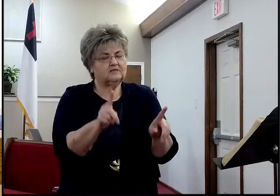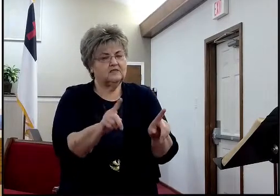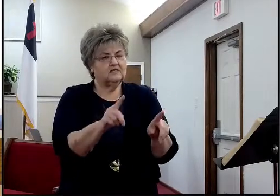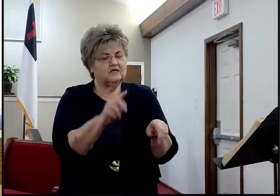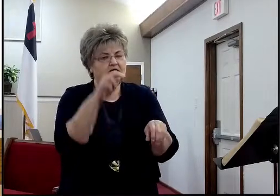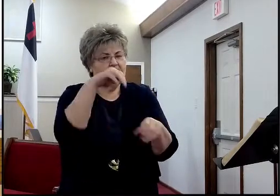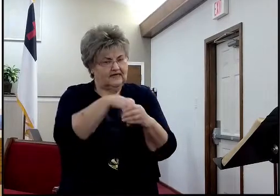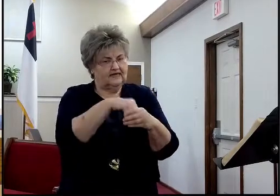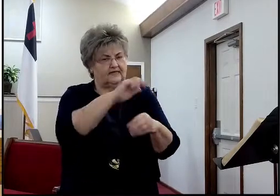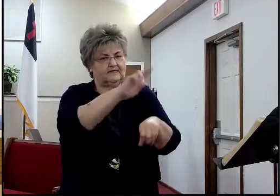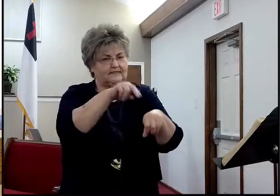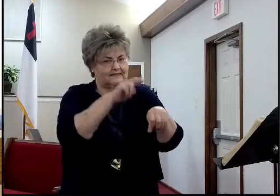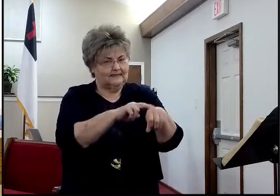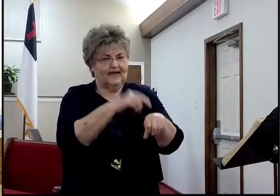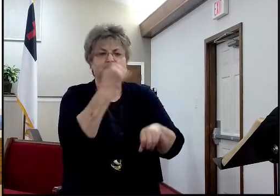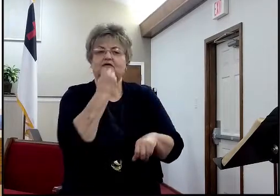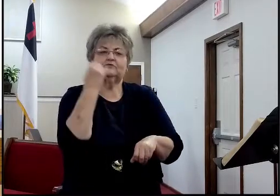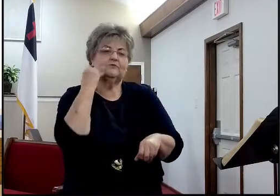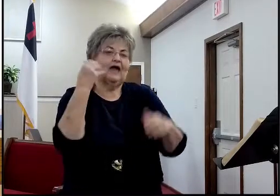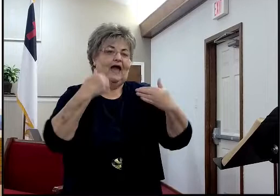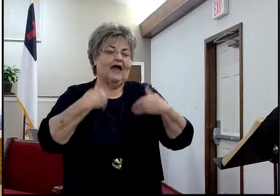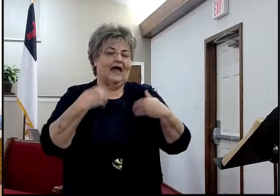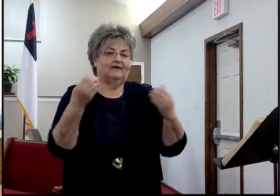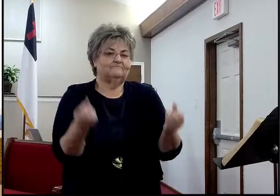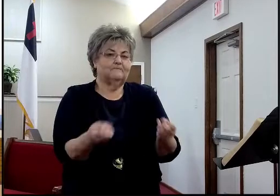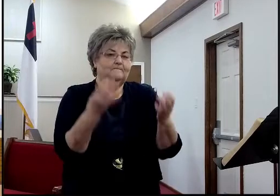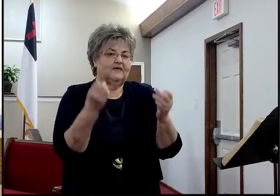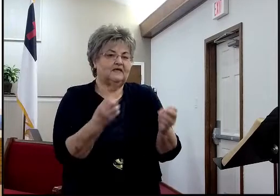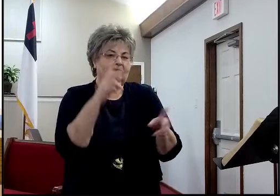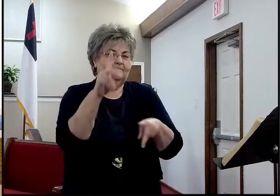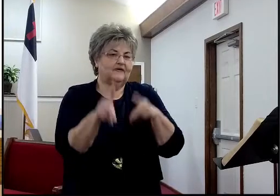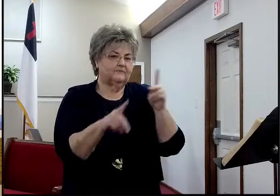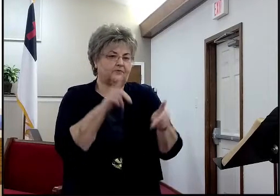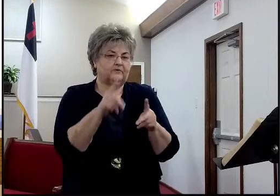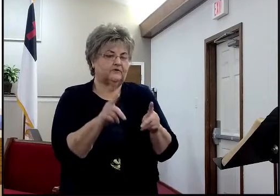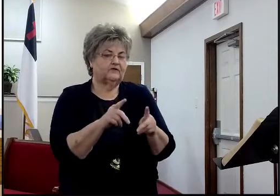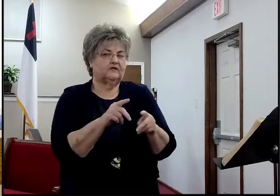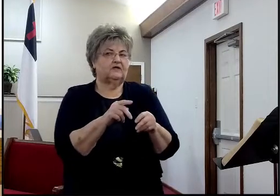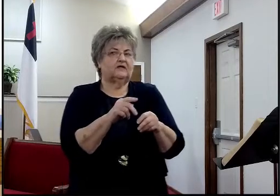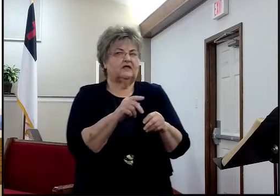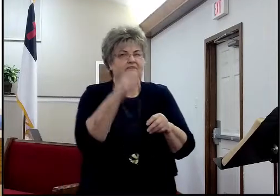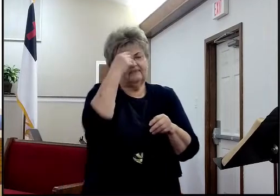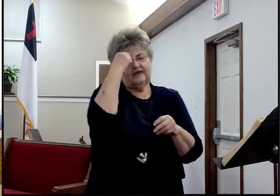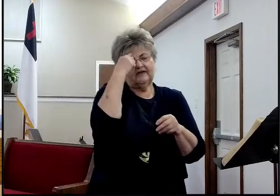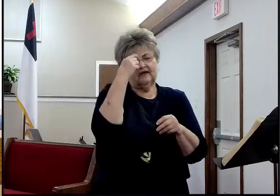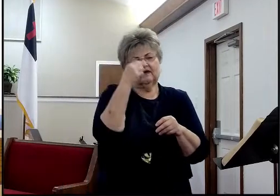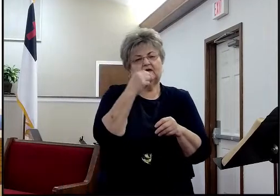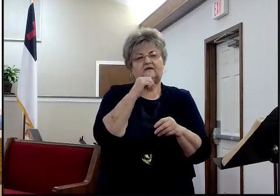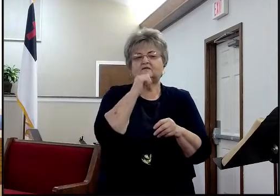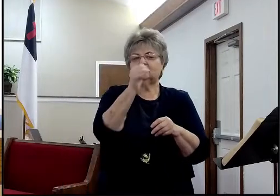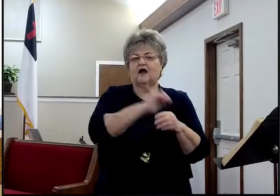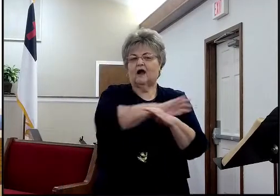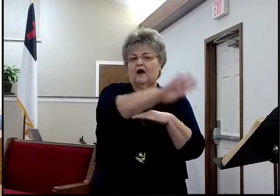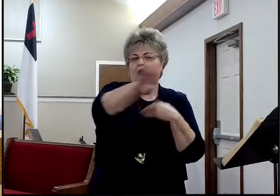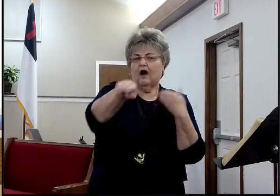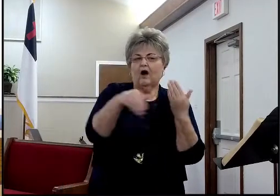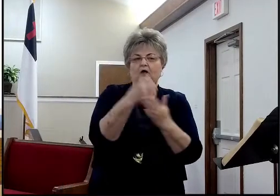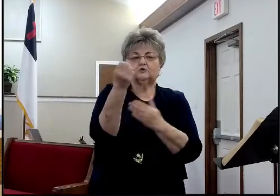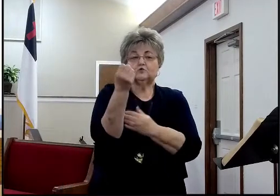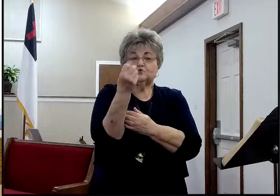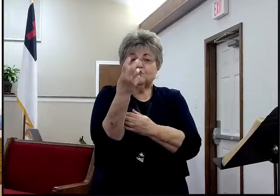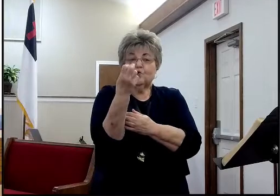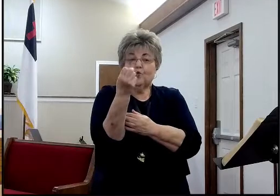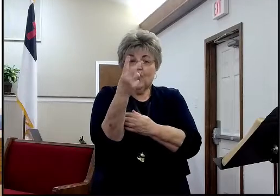is a great number of people today who believe that there was not a full return of the Israelites, all 12 tribes, into Israel.